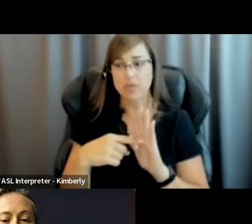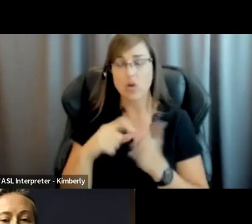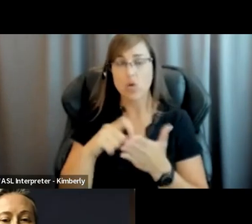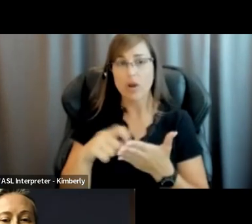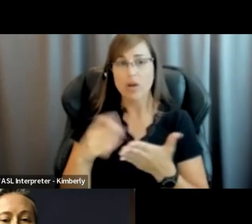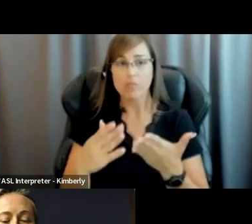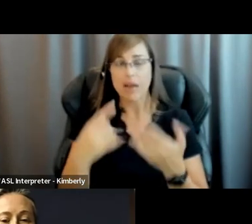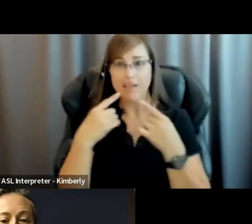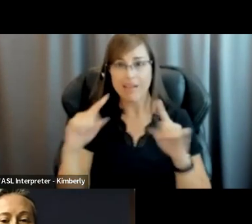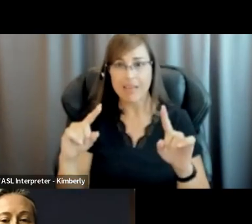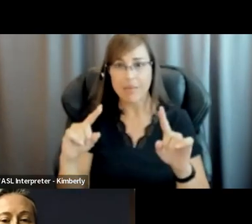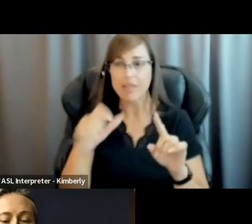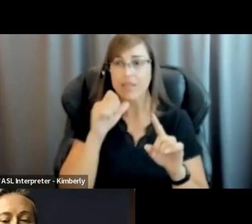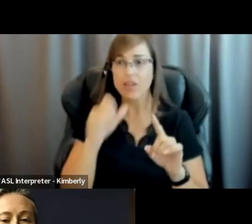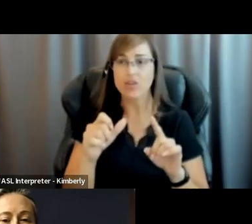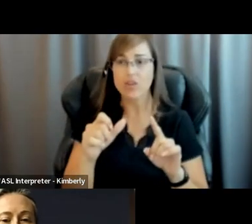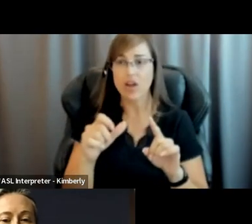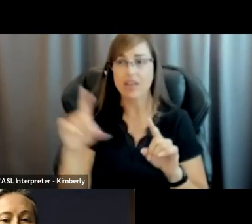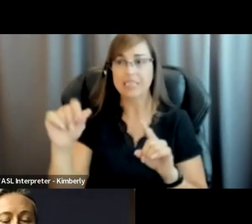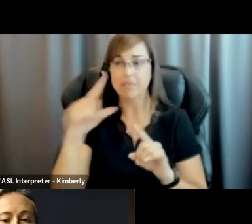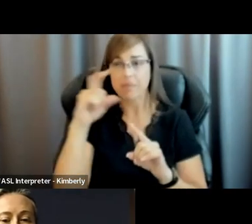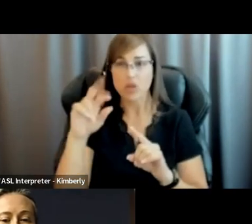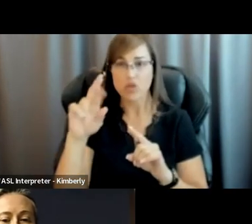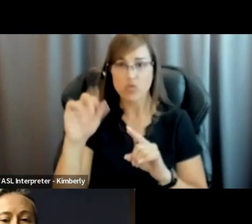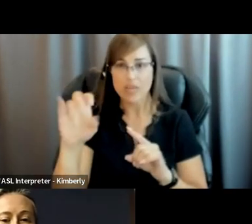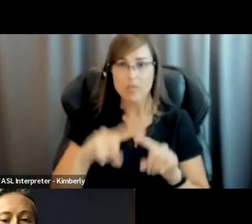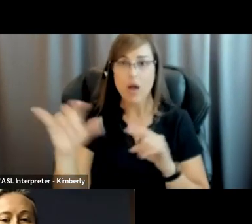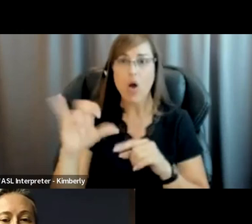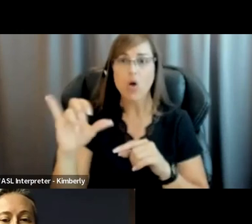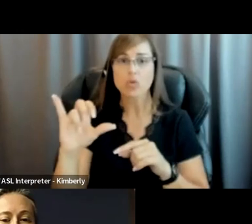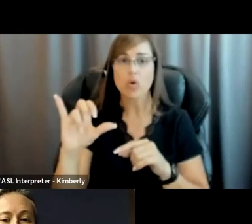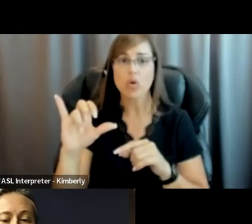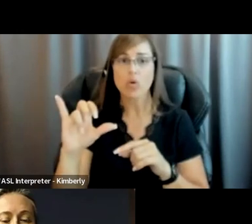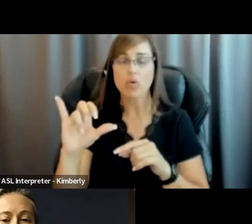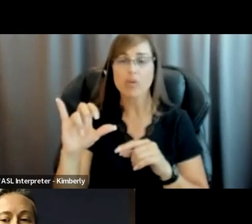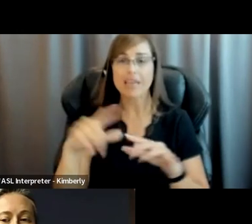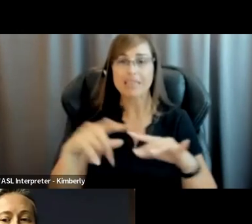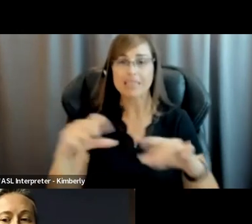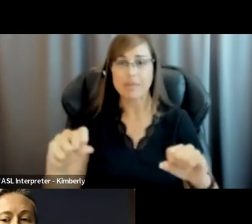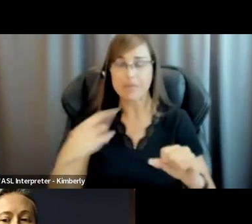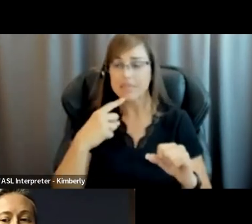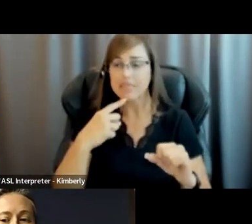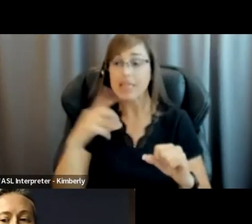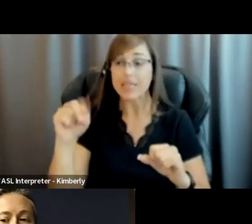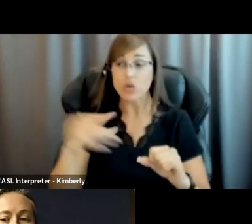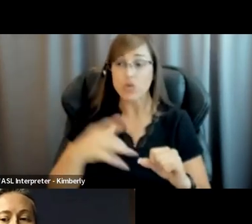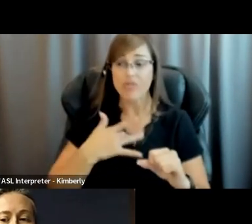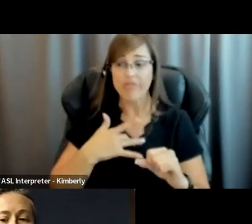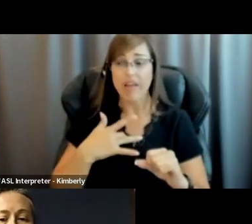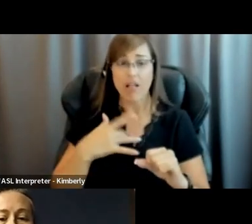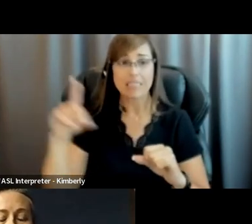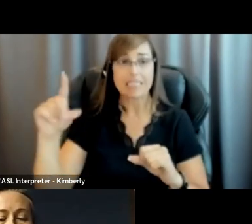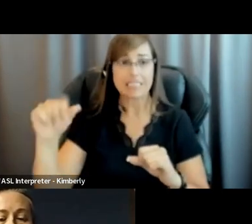might make that claim that they're not inherently disabled because of race, but they also simultaneously are saying that they do feel like they've been